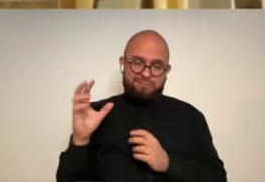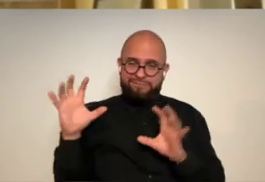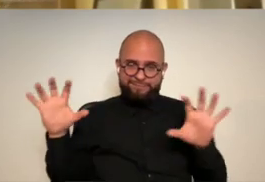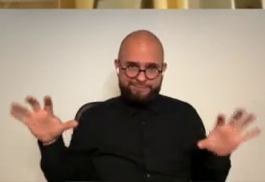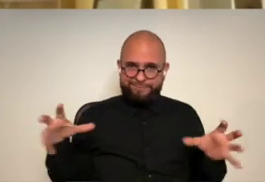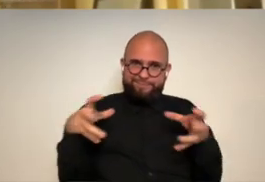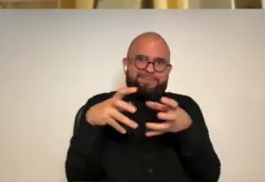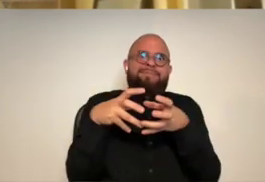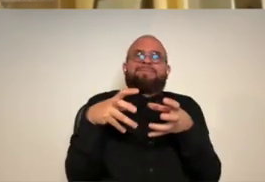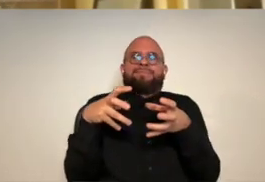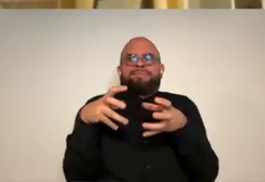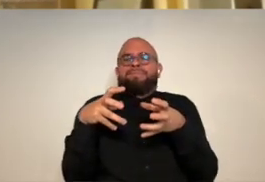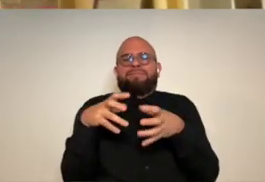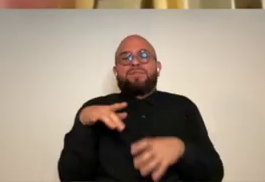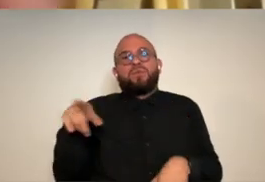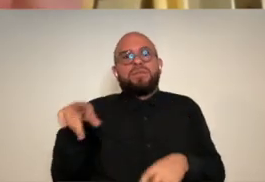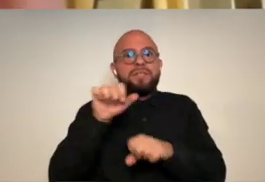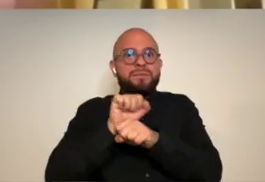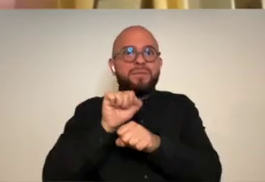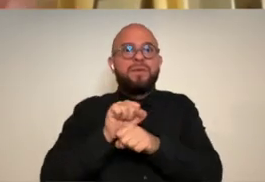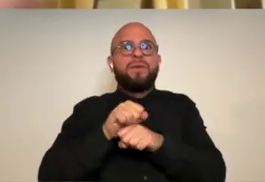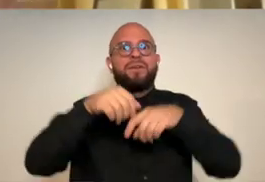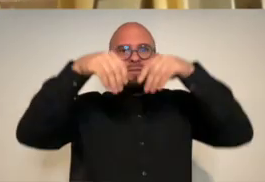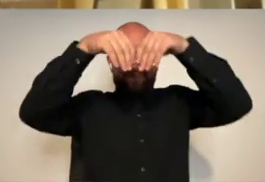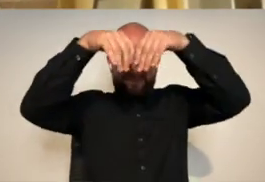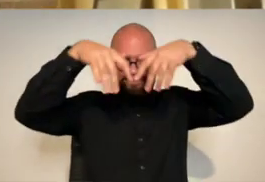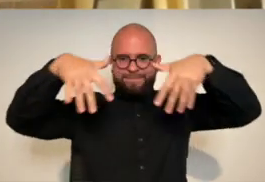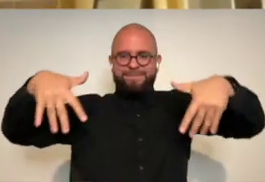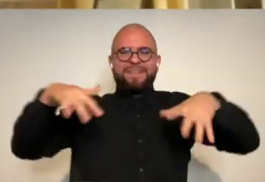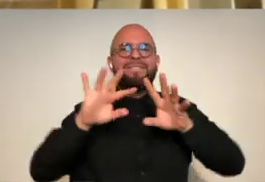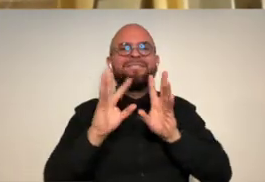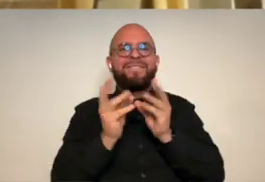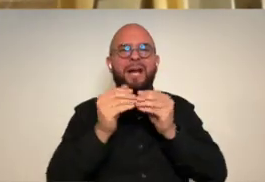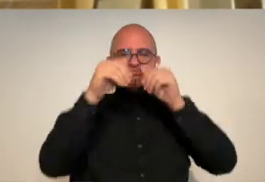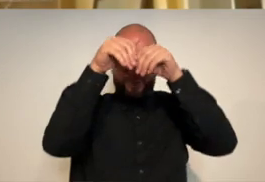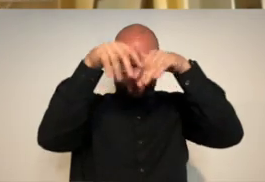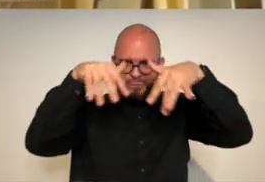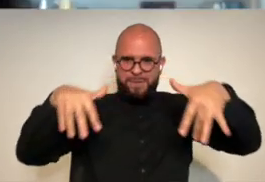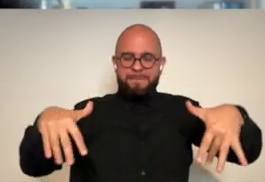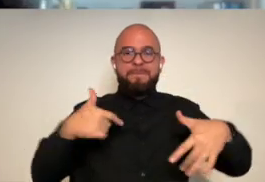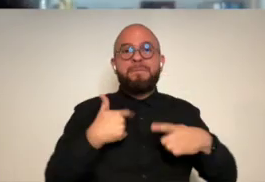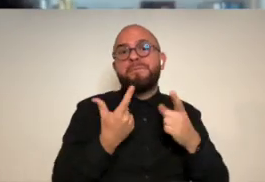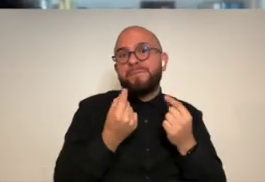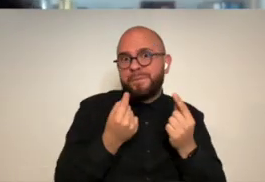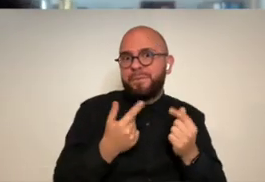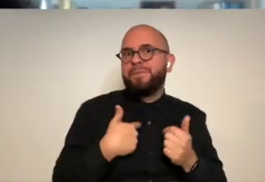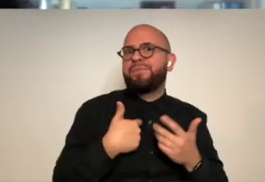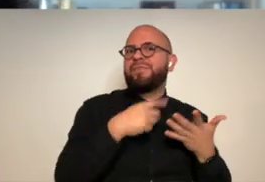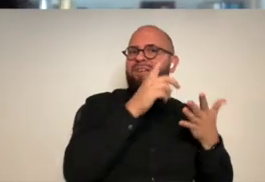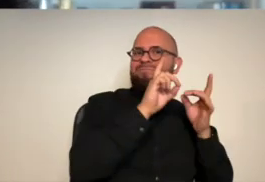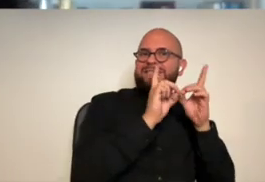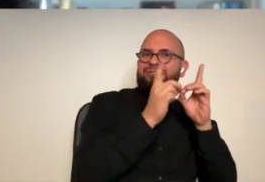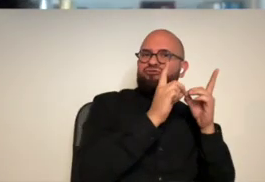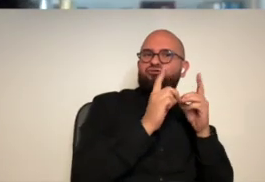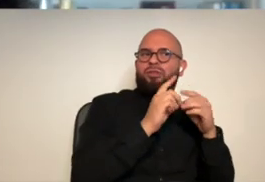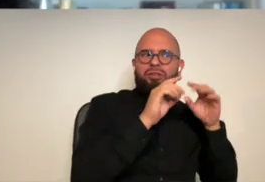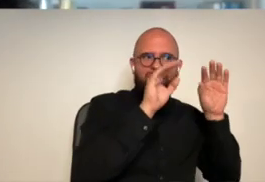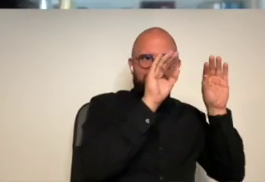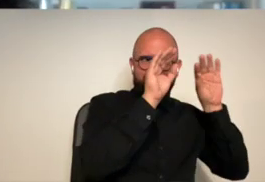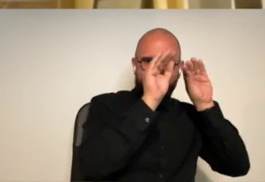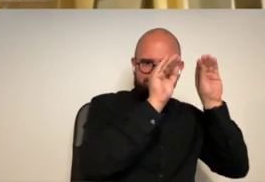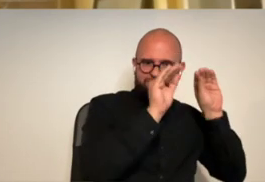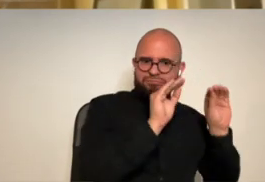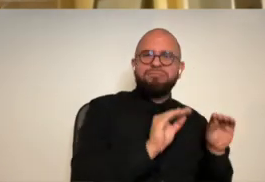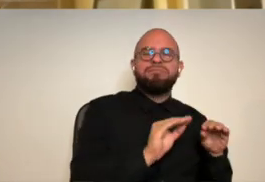convoluted family and she's been doing the family tree and i am making i'm doing a digital